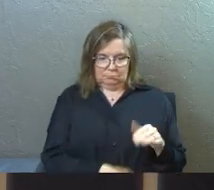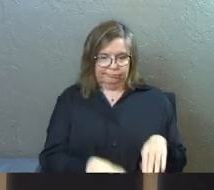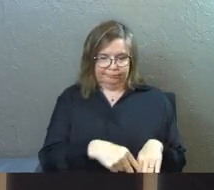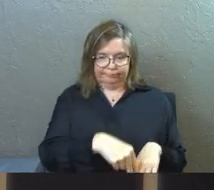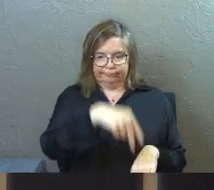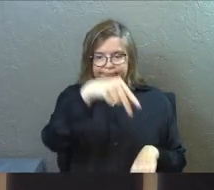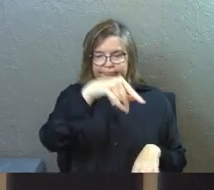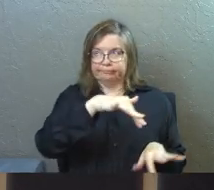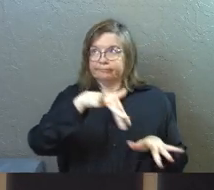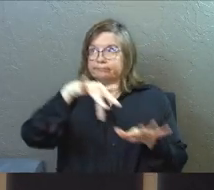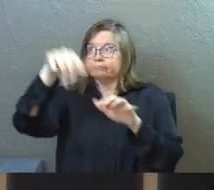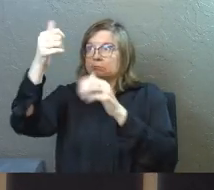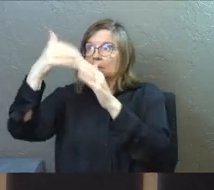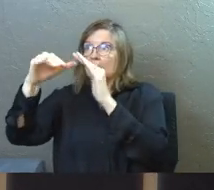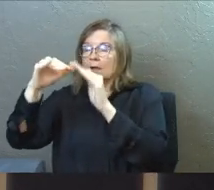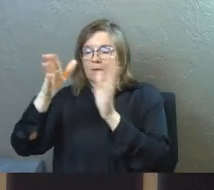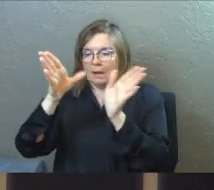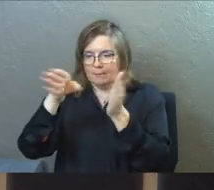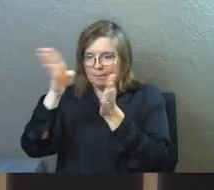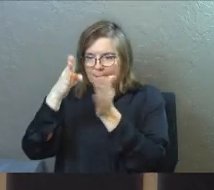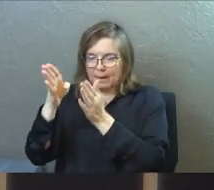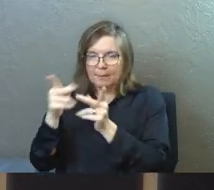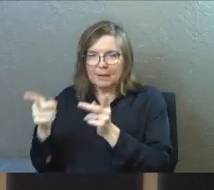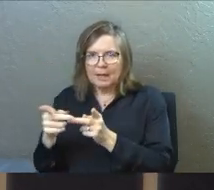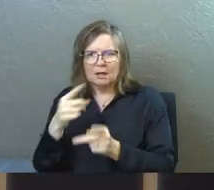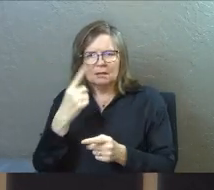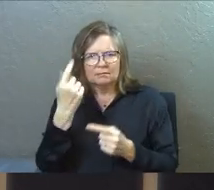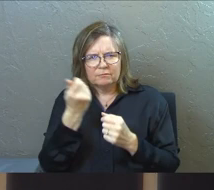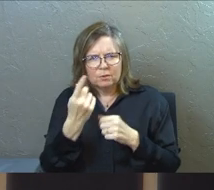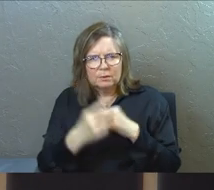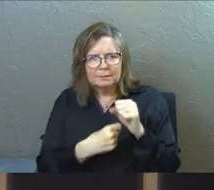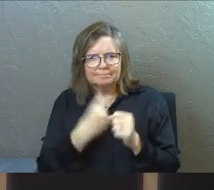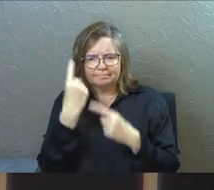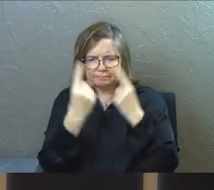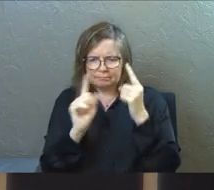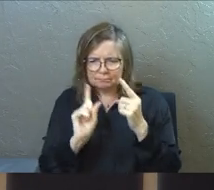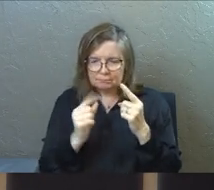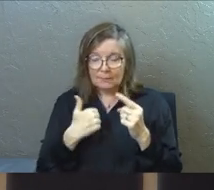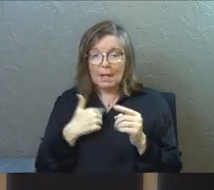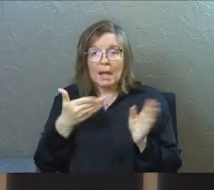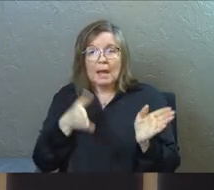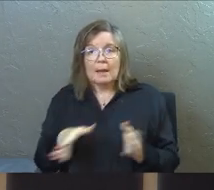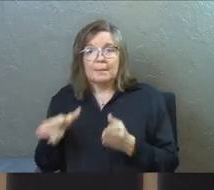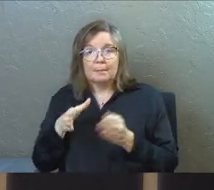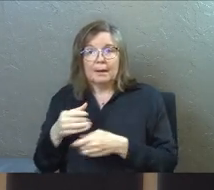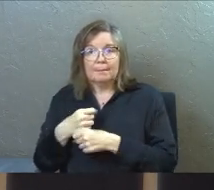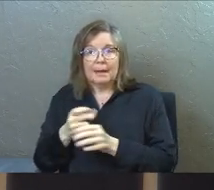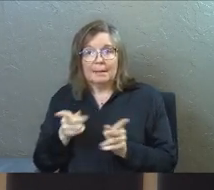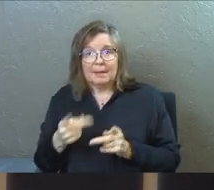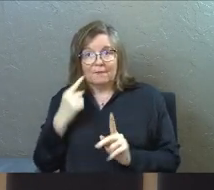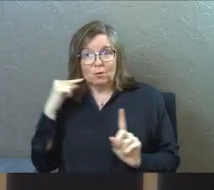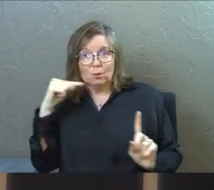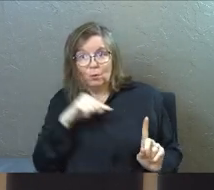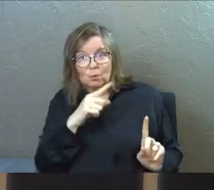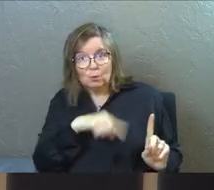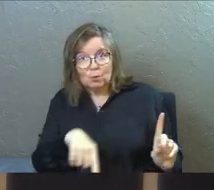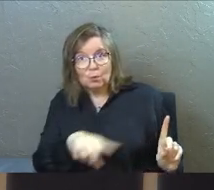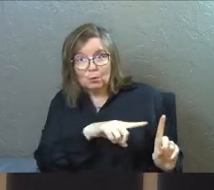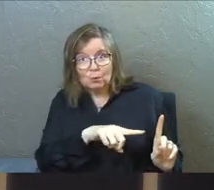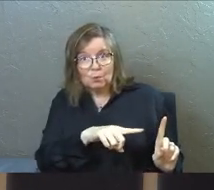and prepare a place for you. You're going to wonder in a few years where I'm at. That's where I am. I'm preparing a place for you